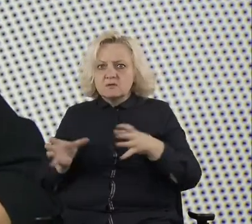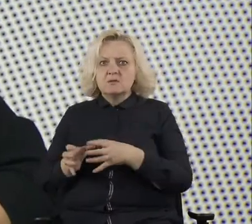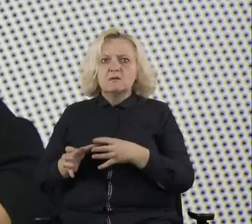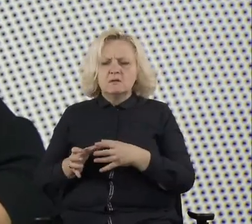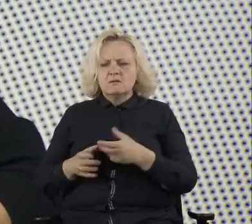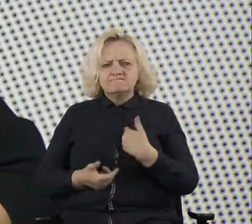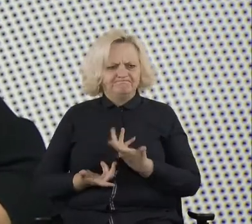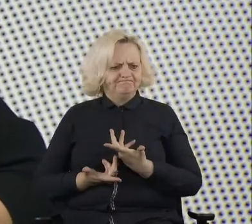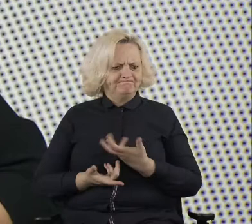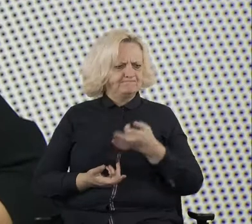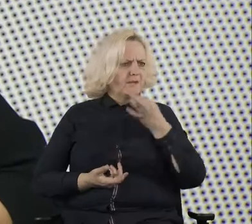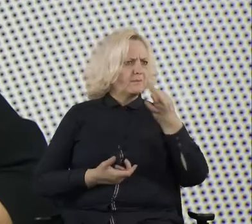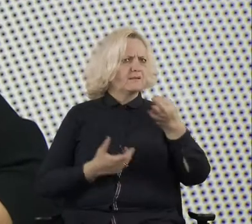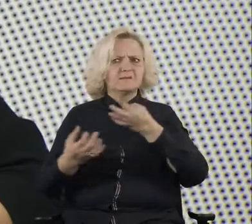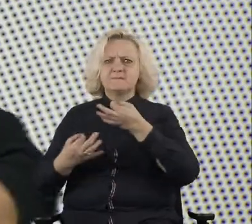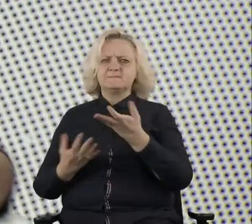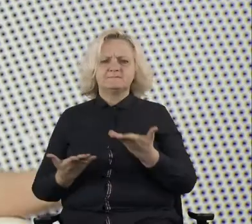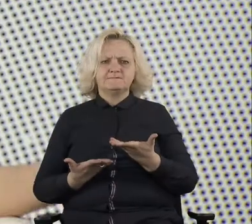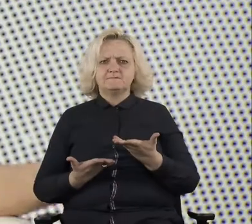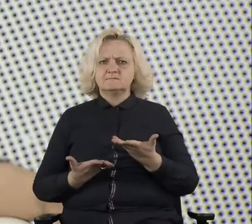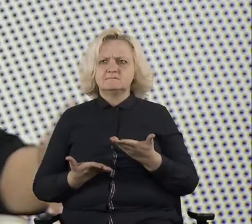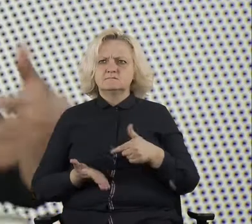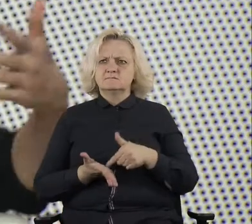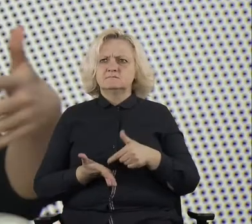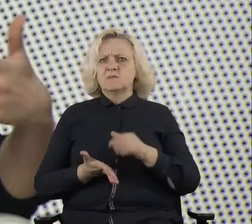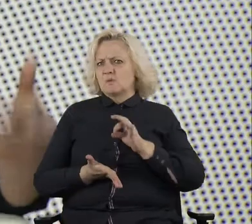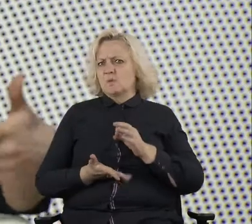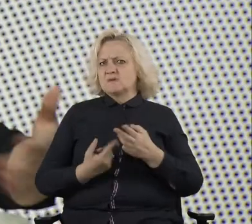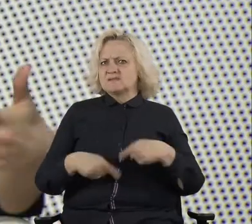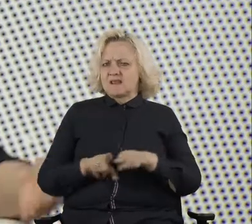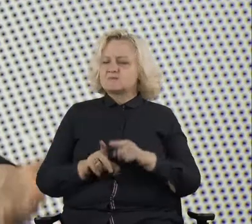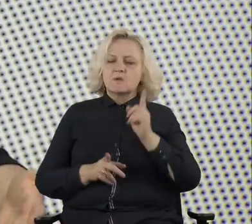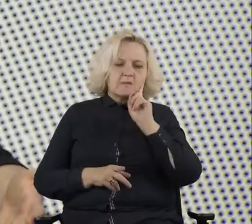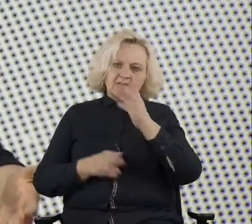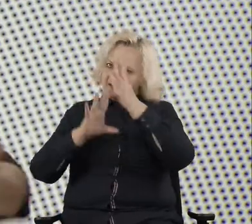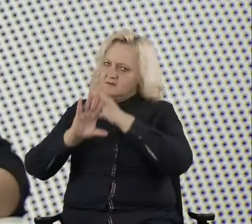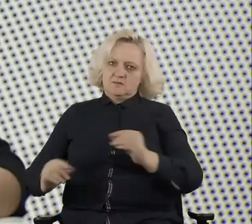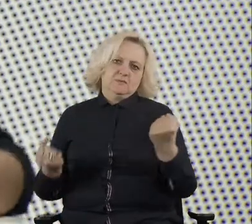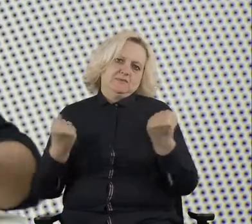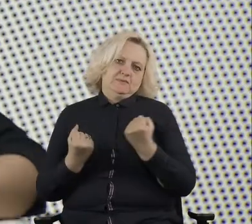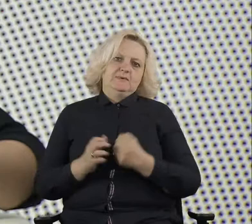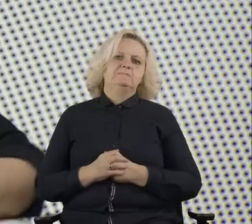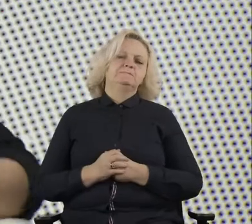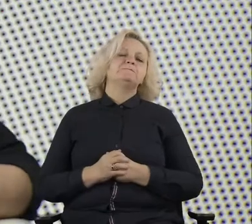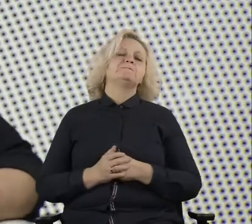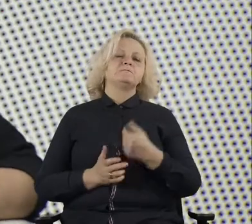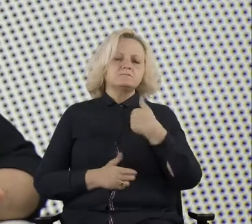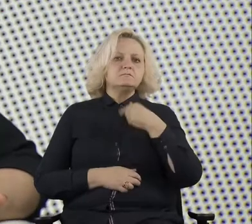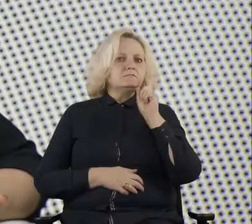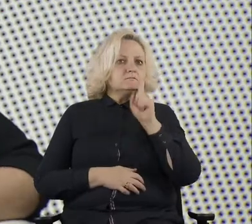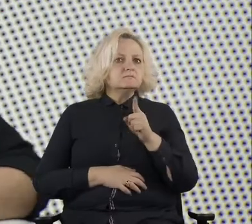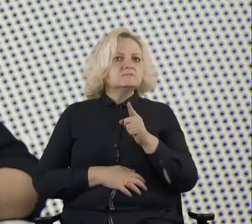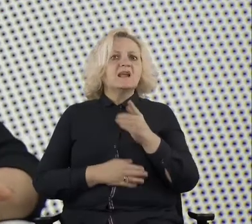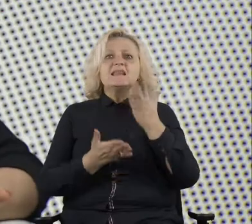and, um, maybe to sum up. I'm, I'm, not, uh, to talking about this. It's business perspective. It's like all about the